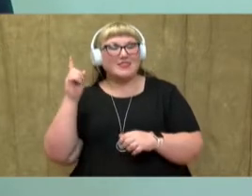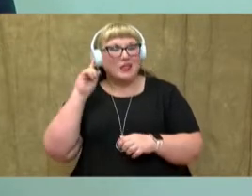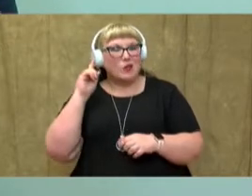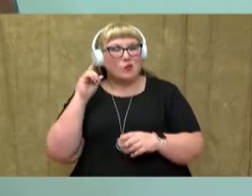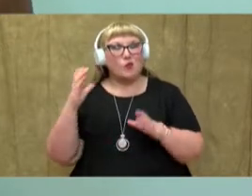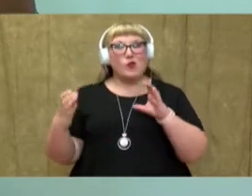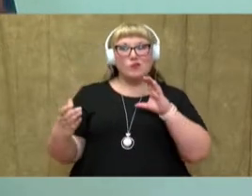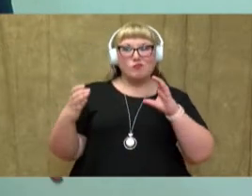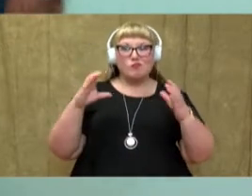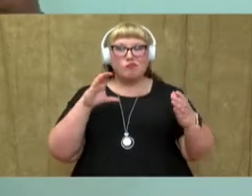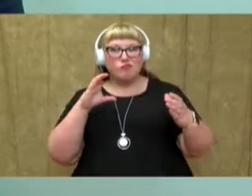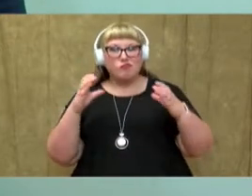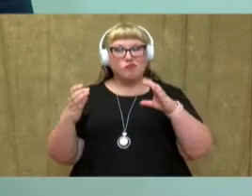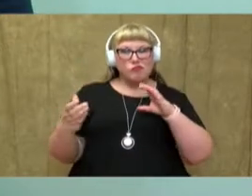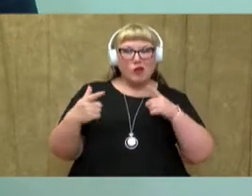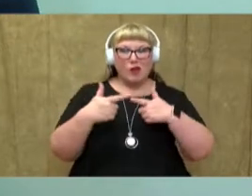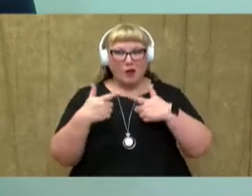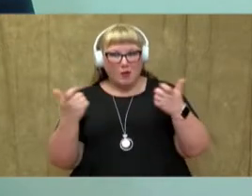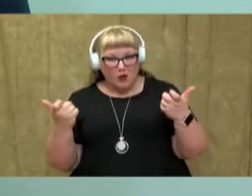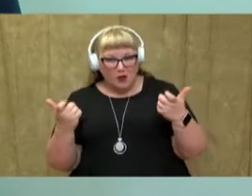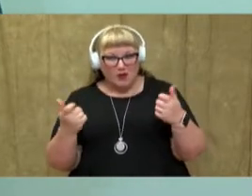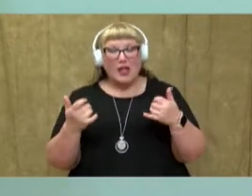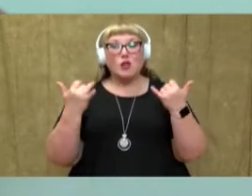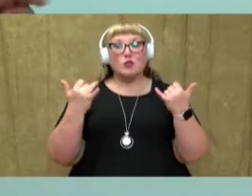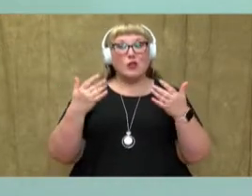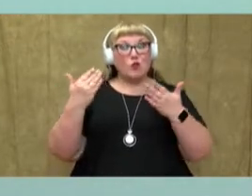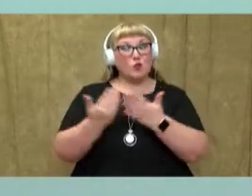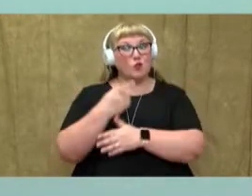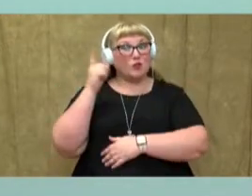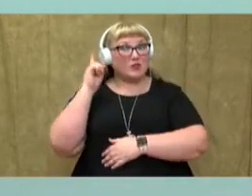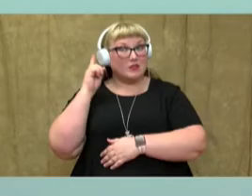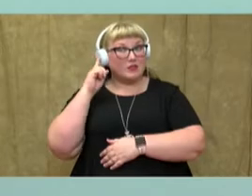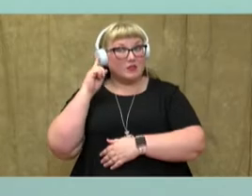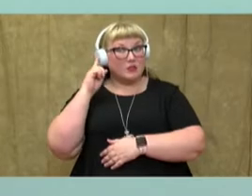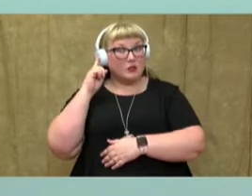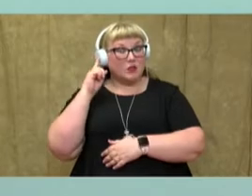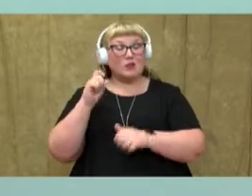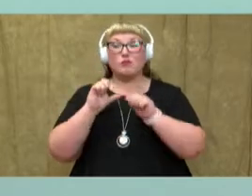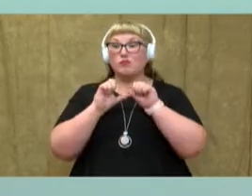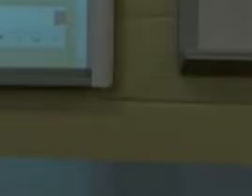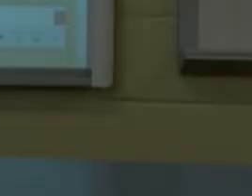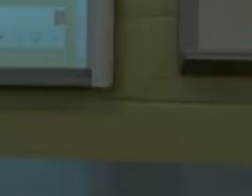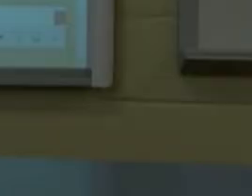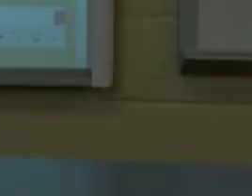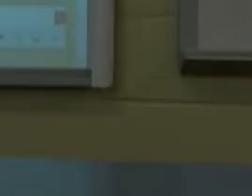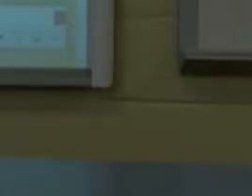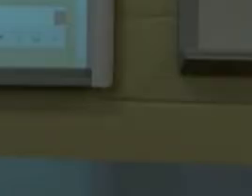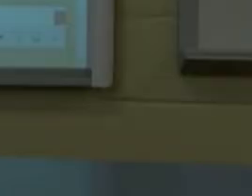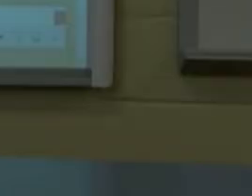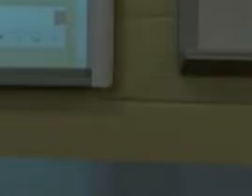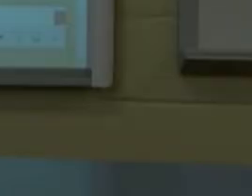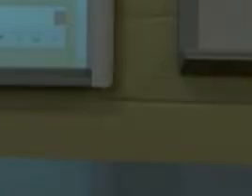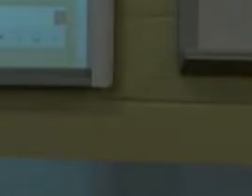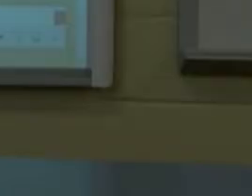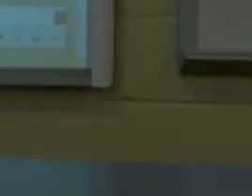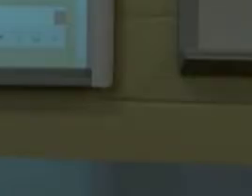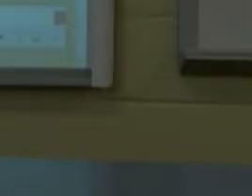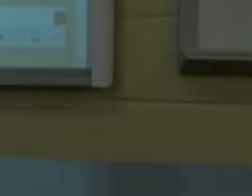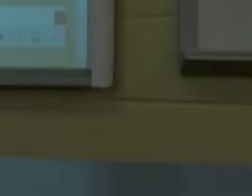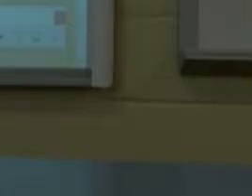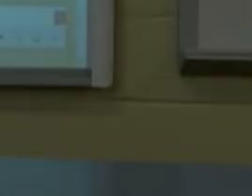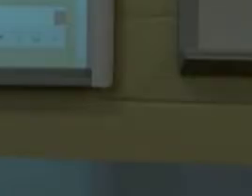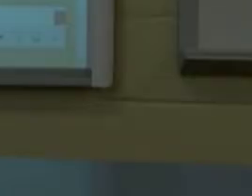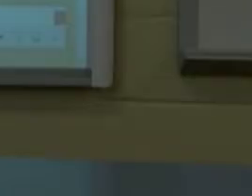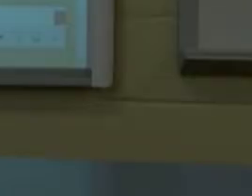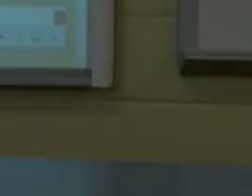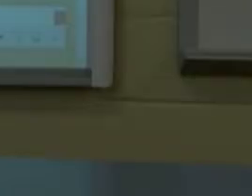and contrasting. Today, we're going to start with a new sound. We're going to continue our objectives with learning,